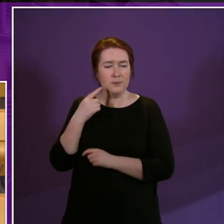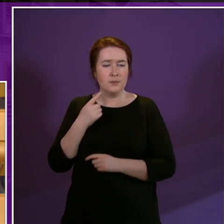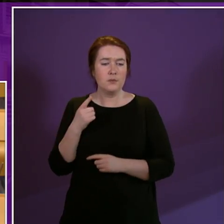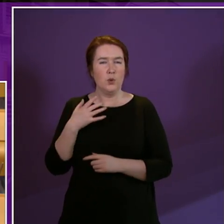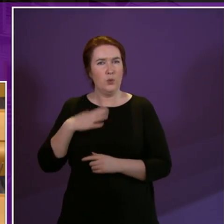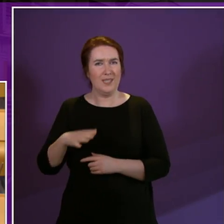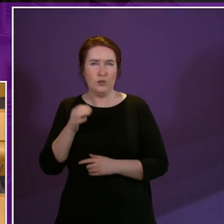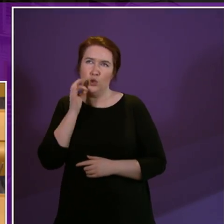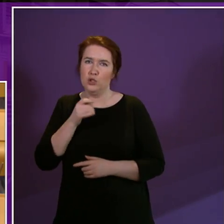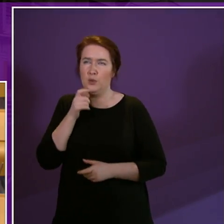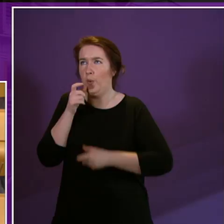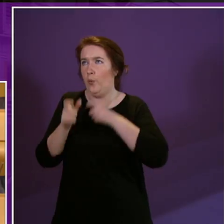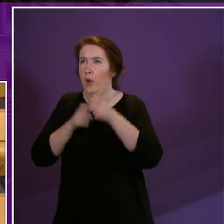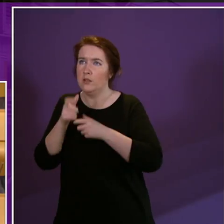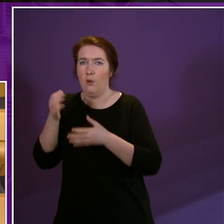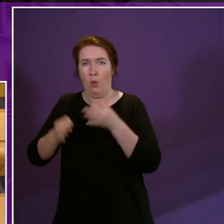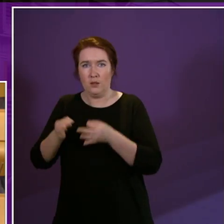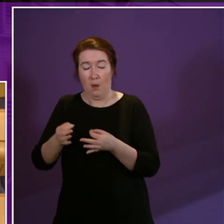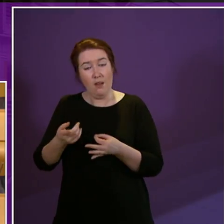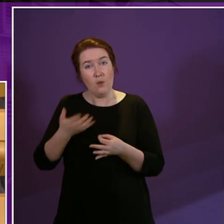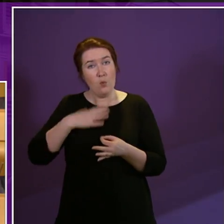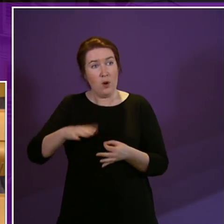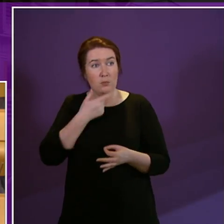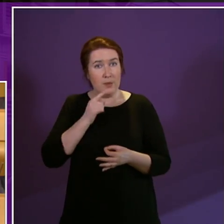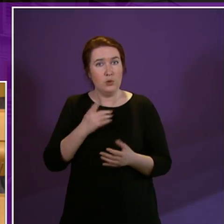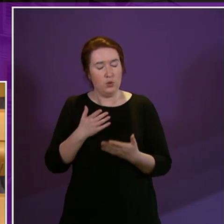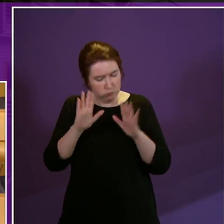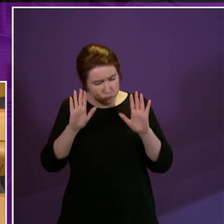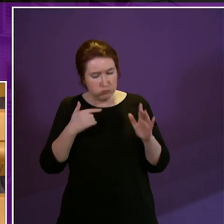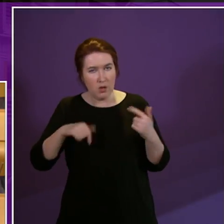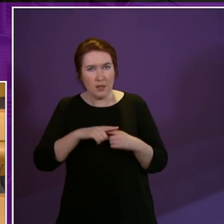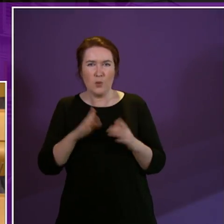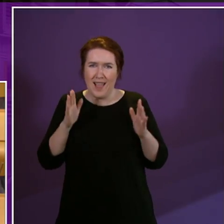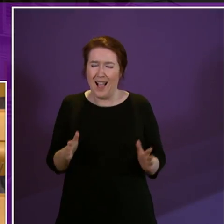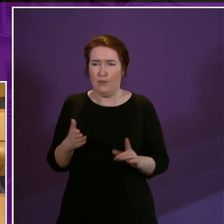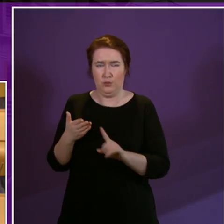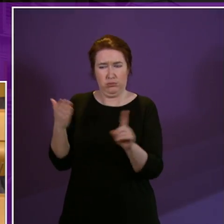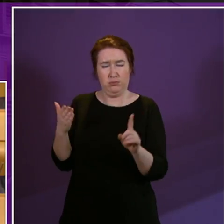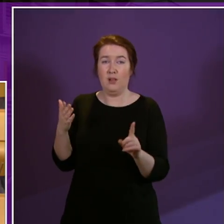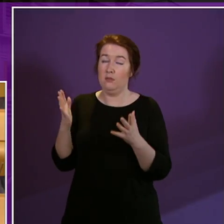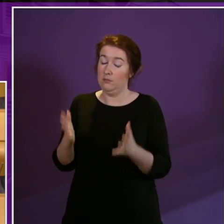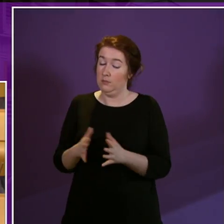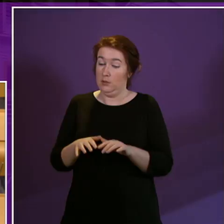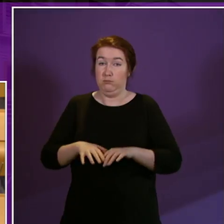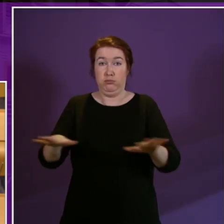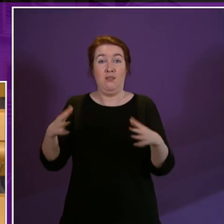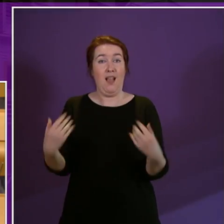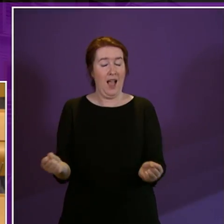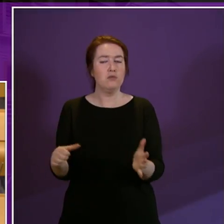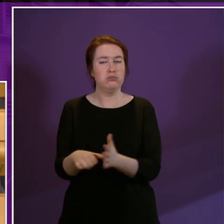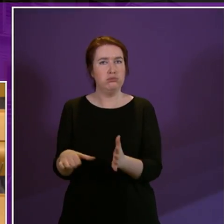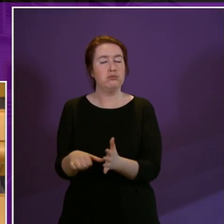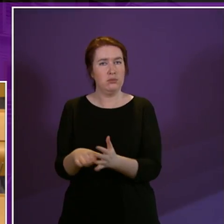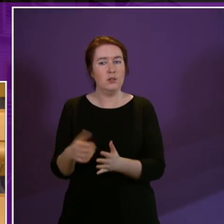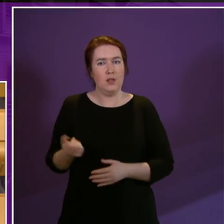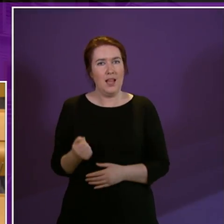need more than warm words for politicians, but if we are to be taken serious, then we have got to acknowledge the scale of the problem that is out there. And I do think